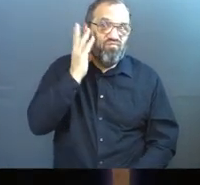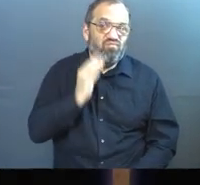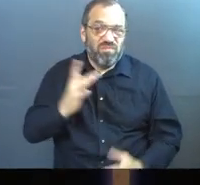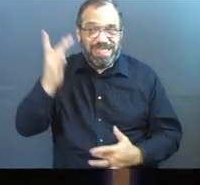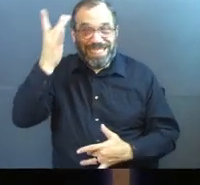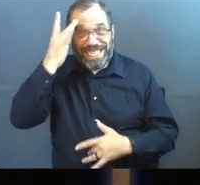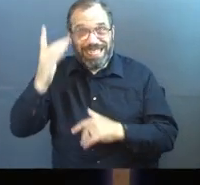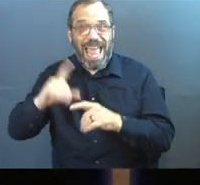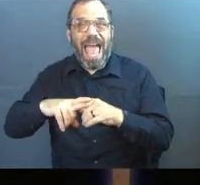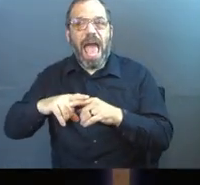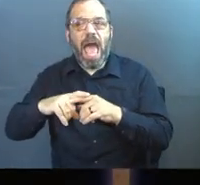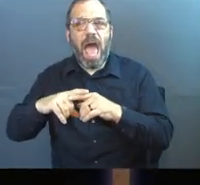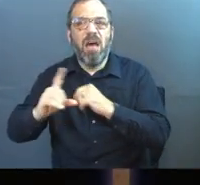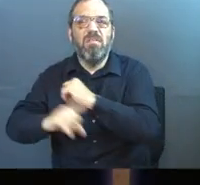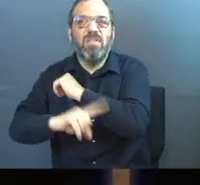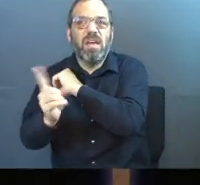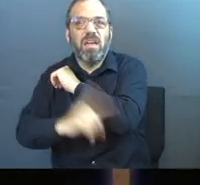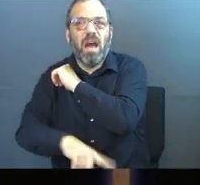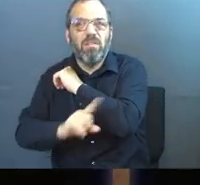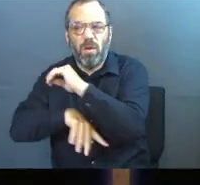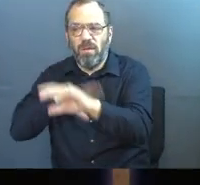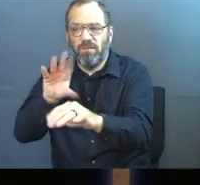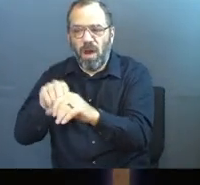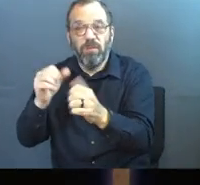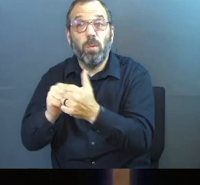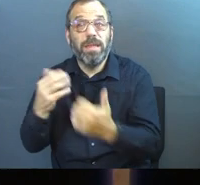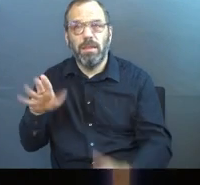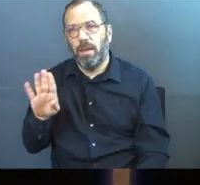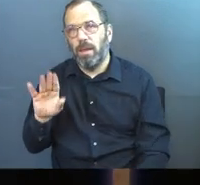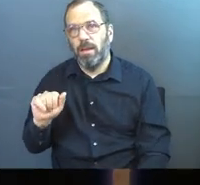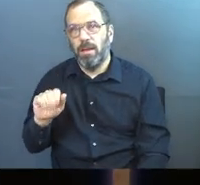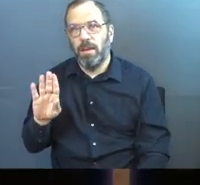plagues and the consequences that come from our involvement in Babylon.